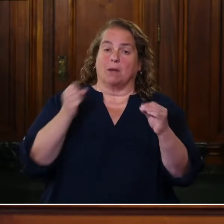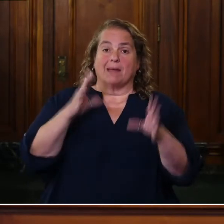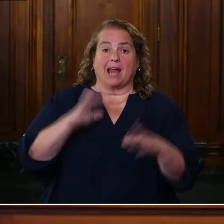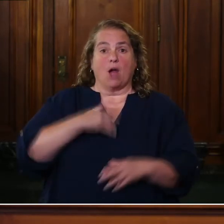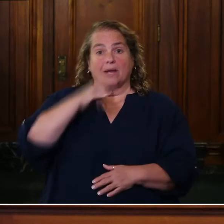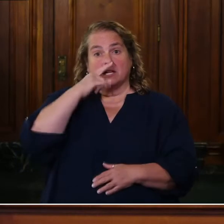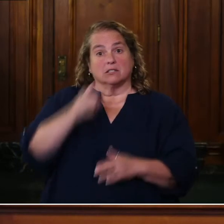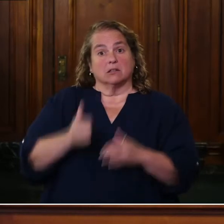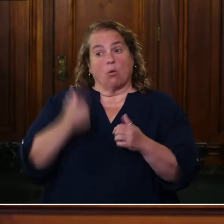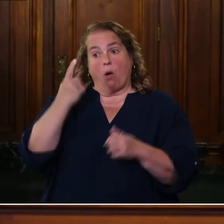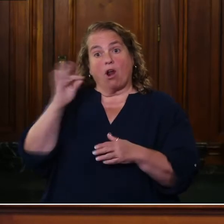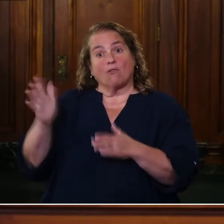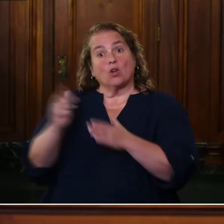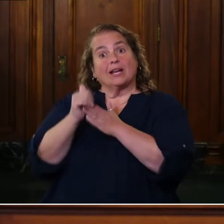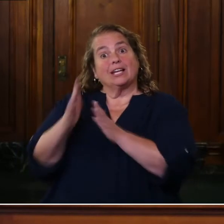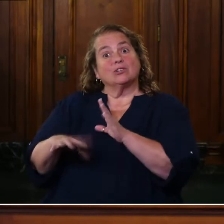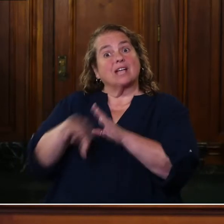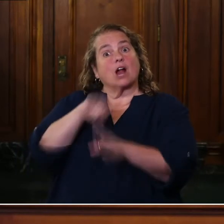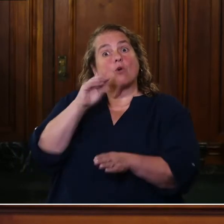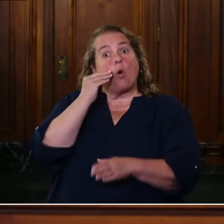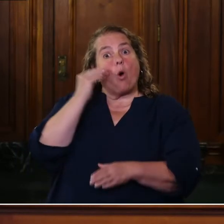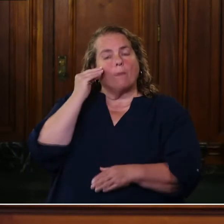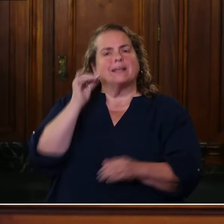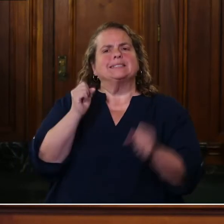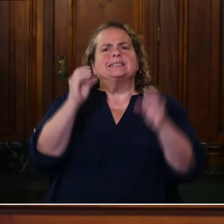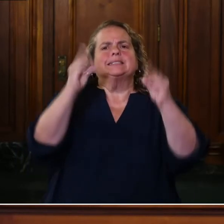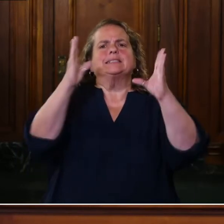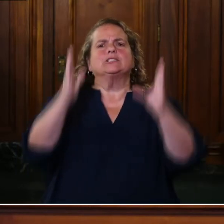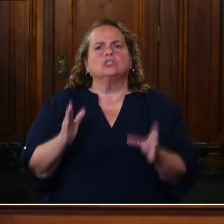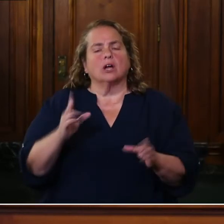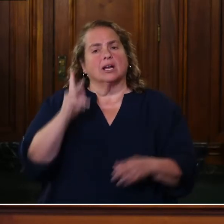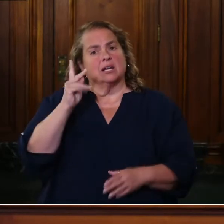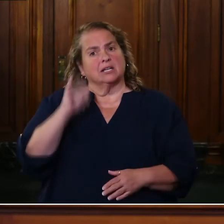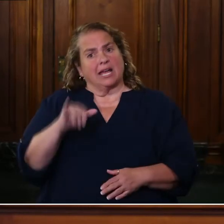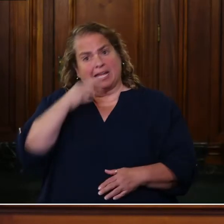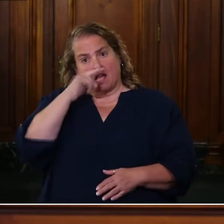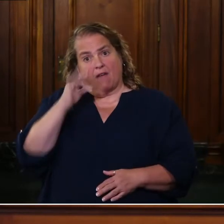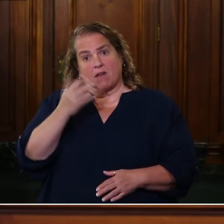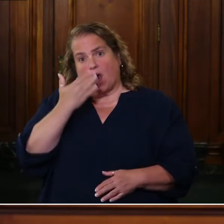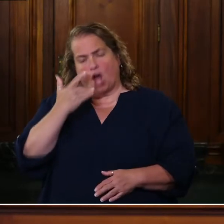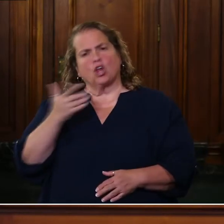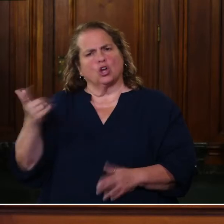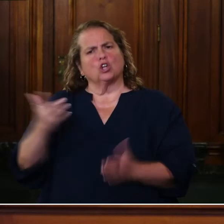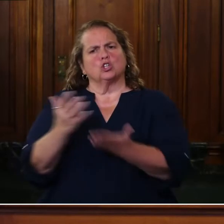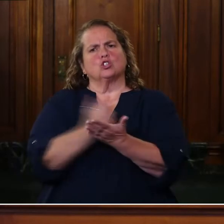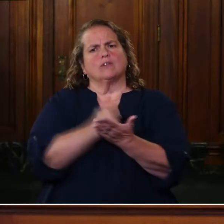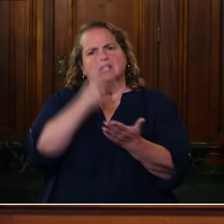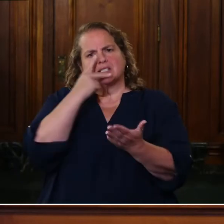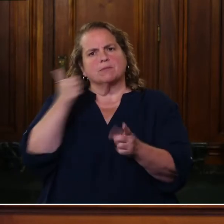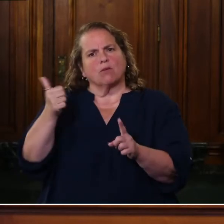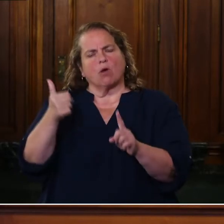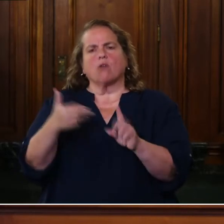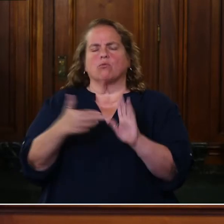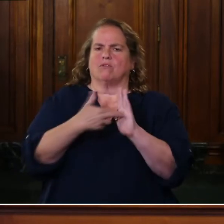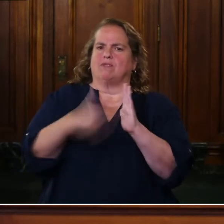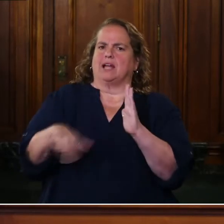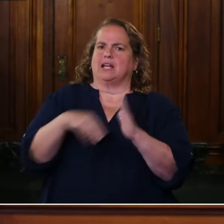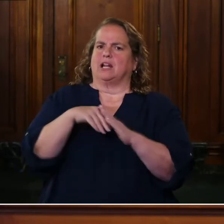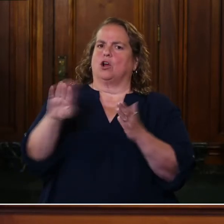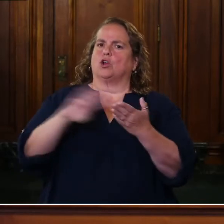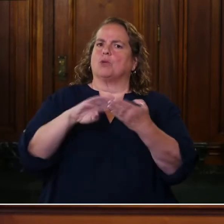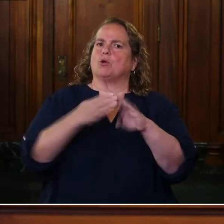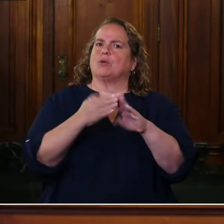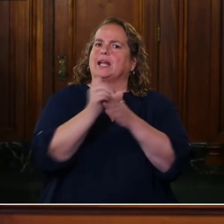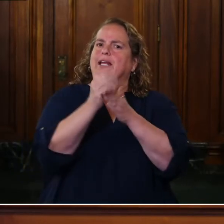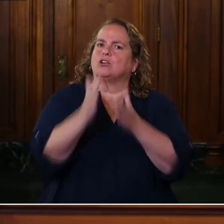of their home are their teachers. Kentucky's kids of color deserve to see themselves reflected in their community leaders. And all of our children